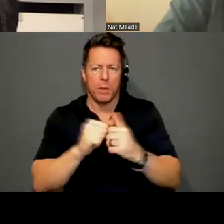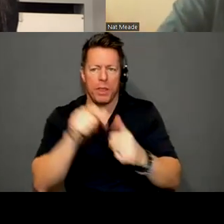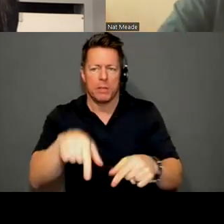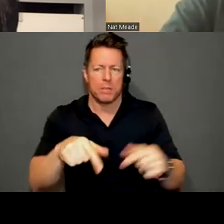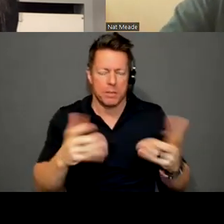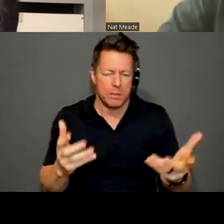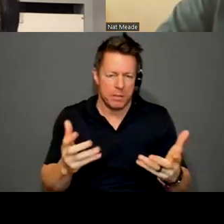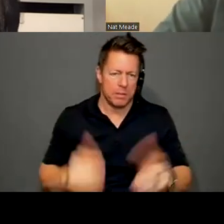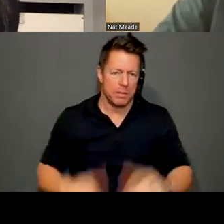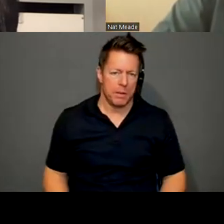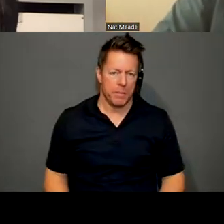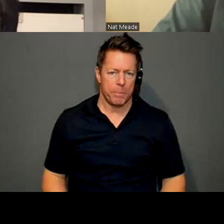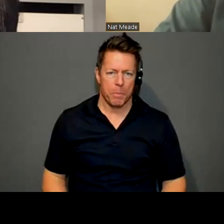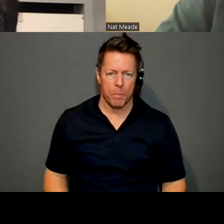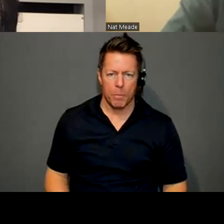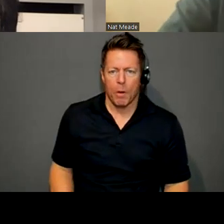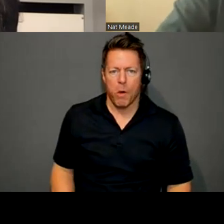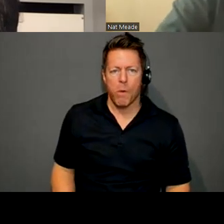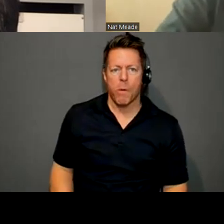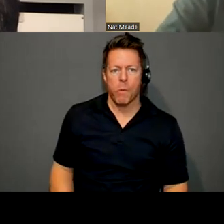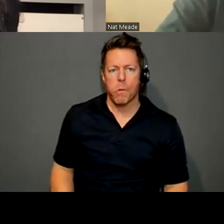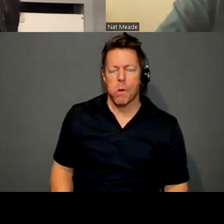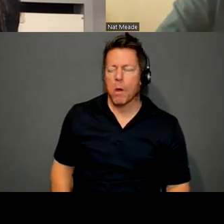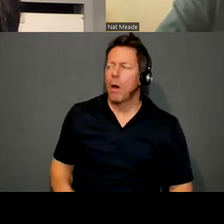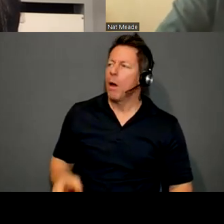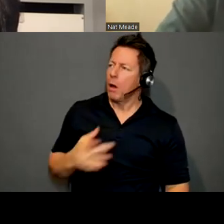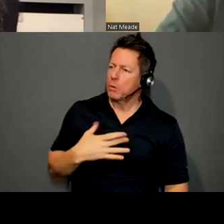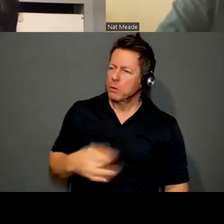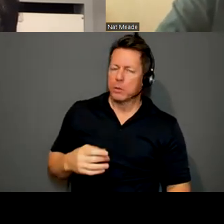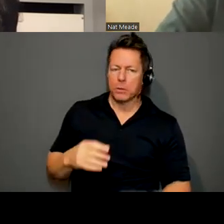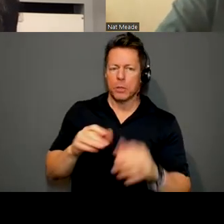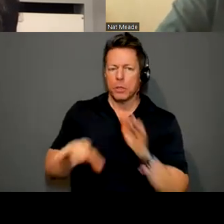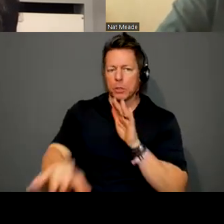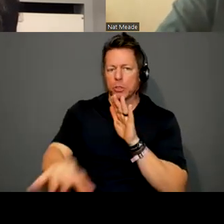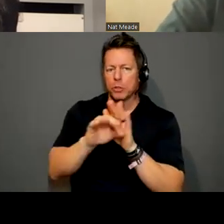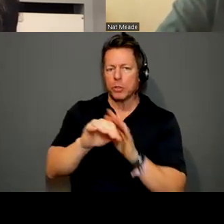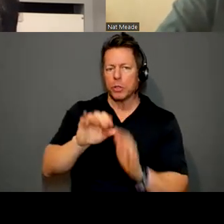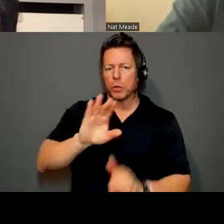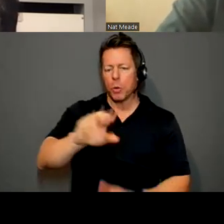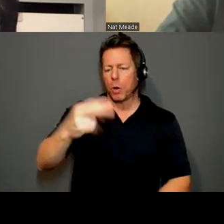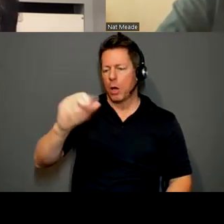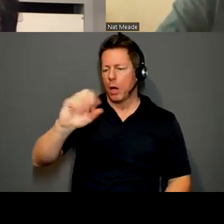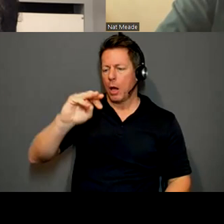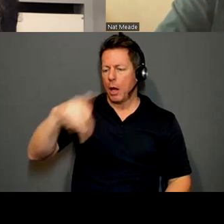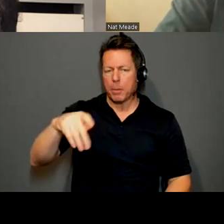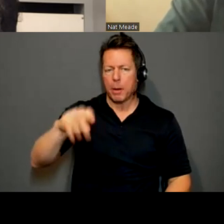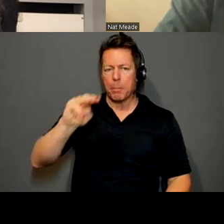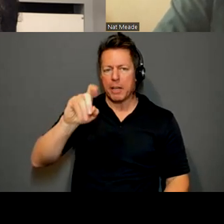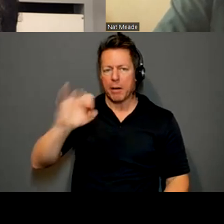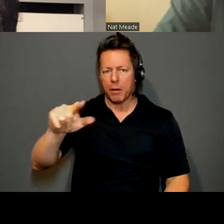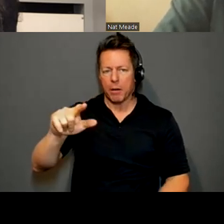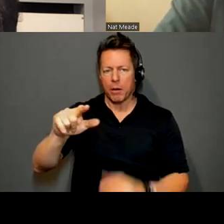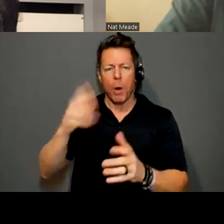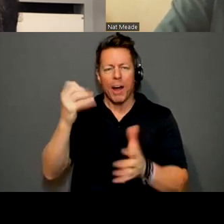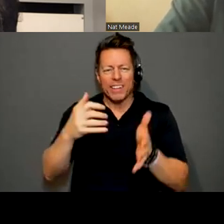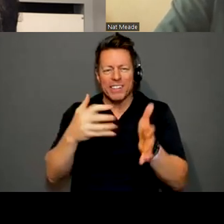each other. Yeah, I think so. And so you're choosing your hemp material for the, the coarseness, the quality that it has